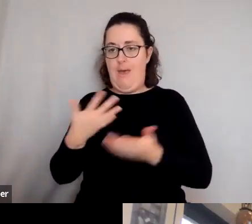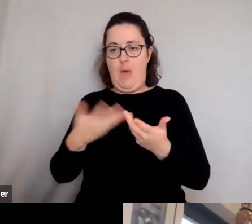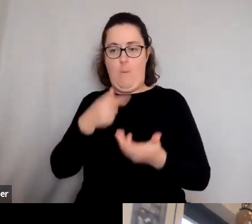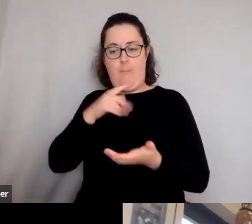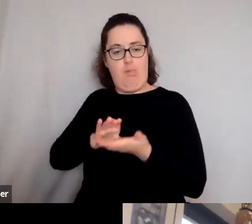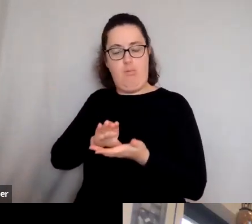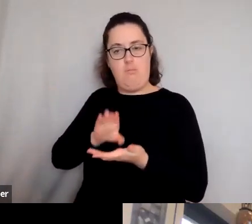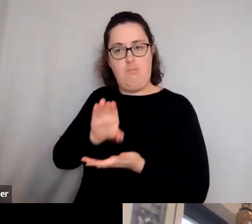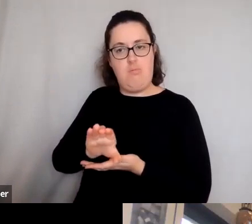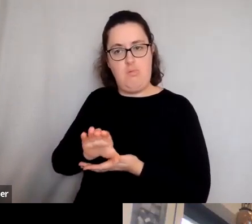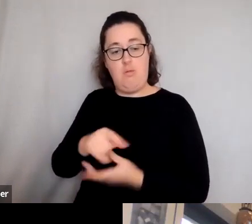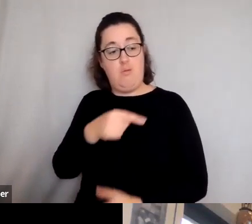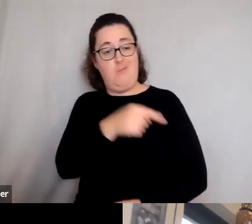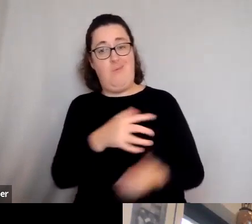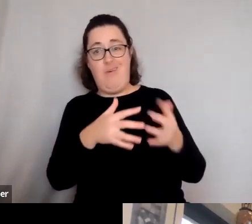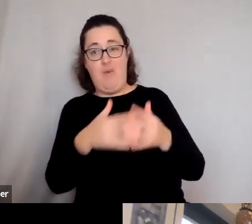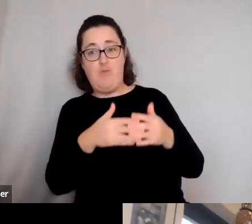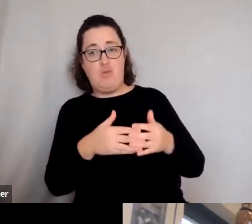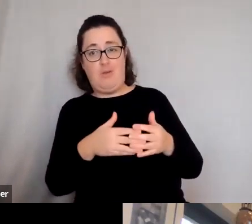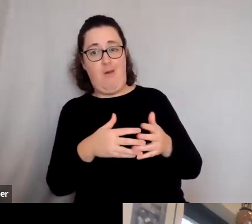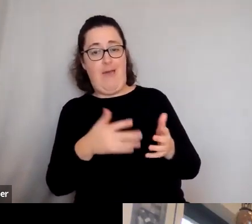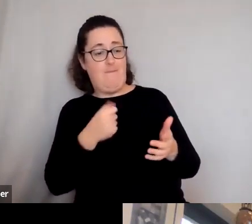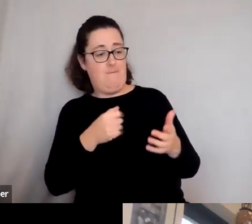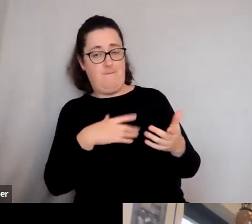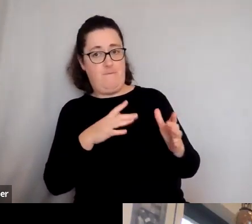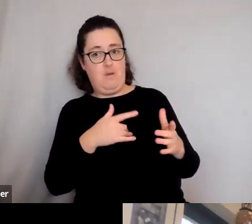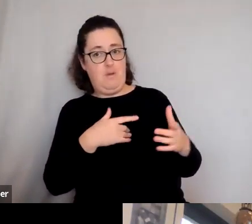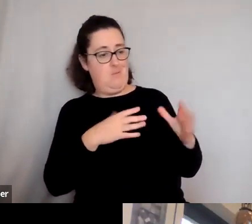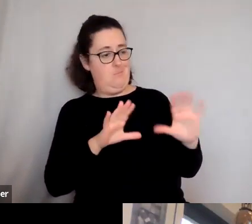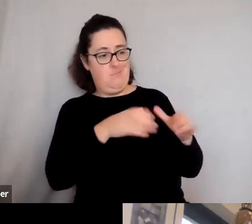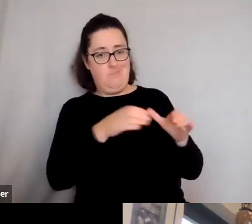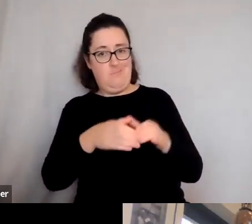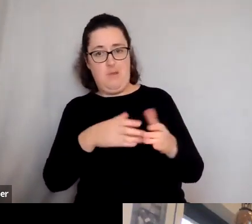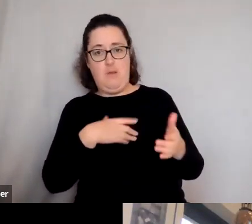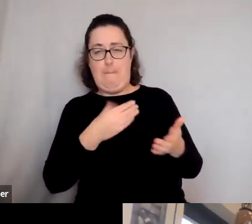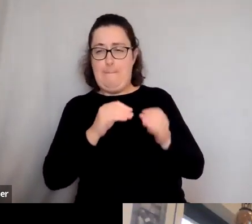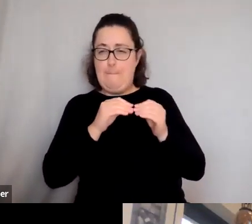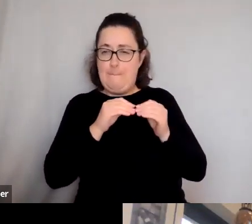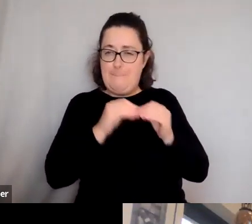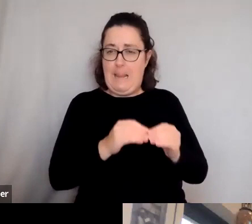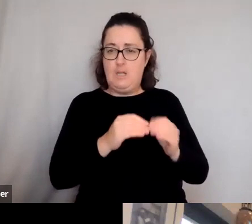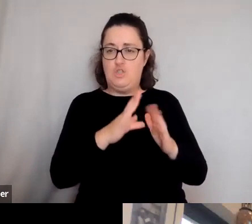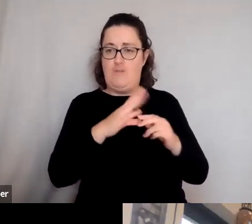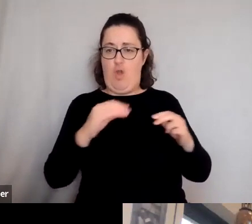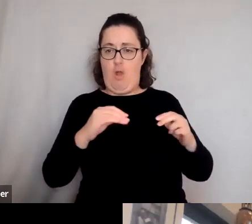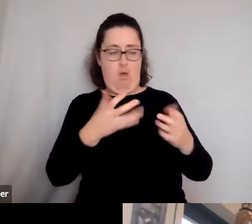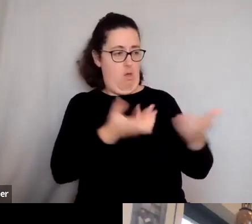action committees in the state earning billions of dollars for their candidates. And they, you know,